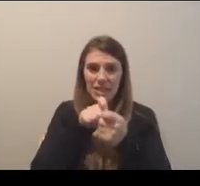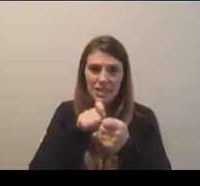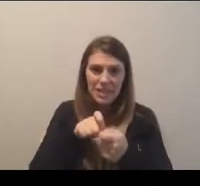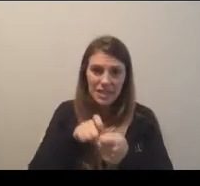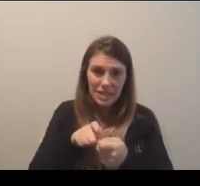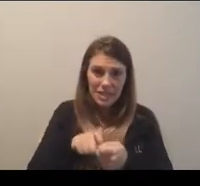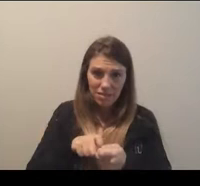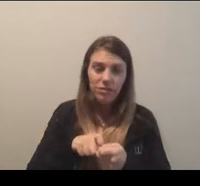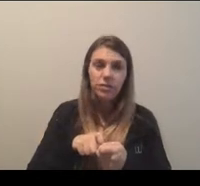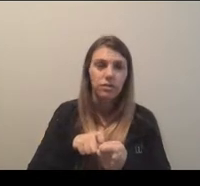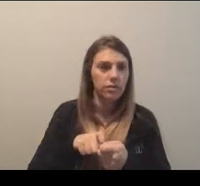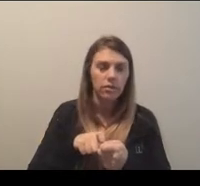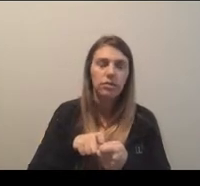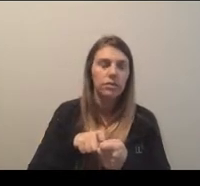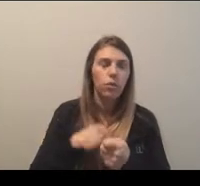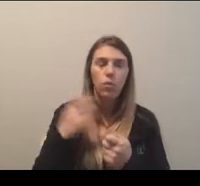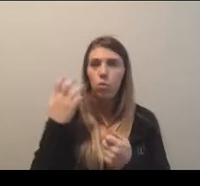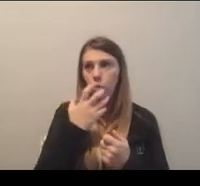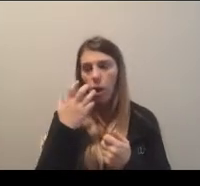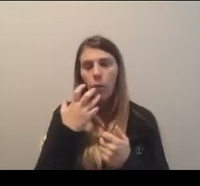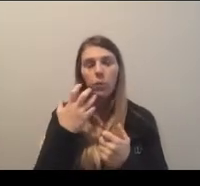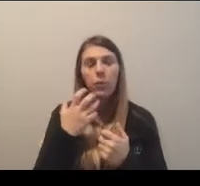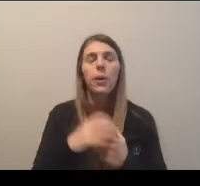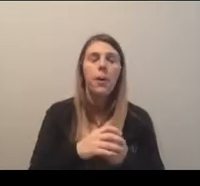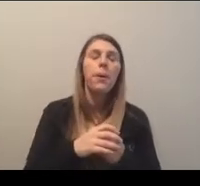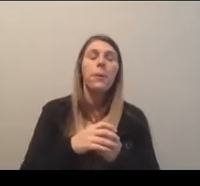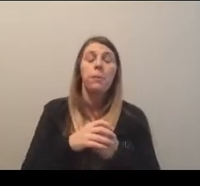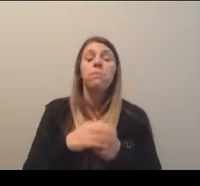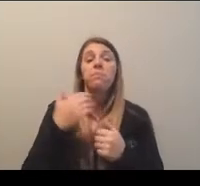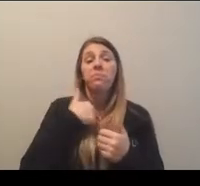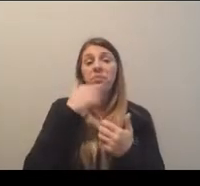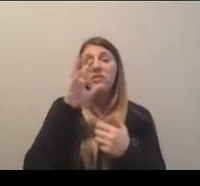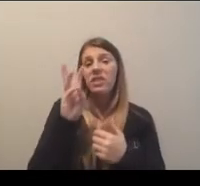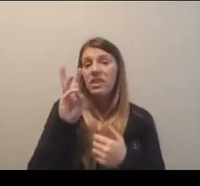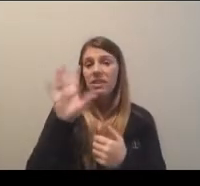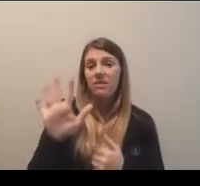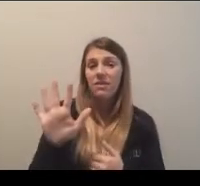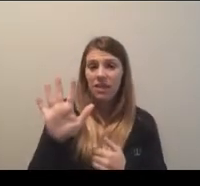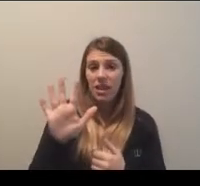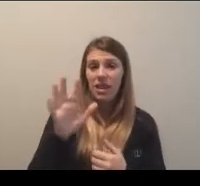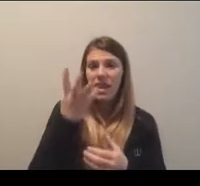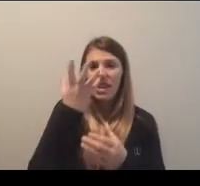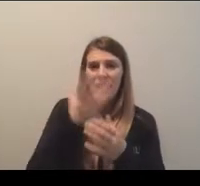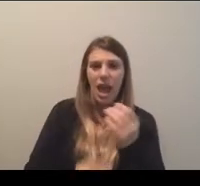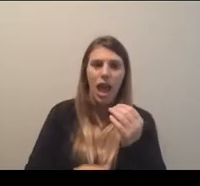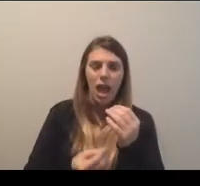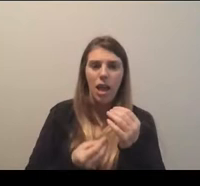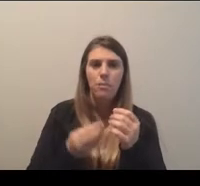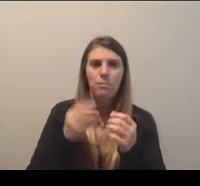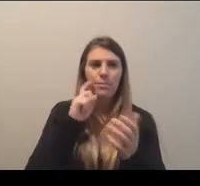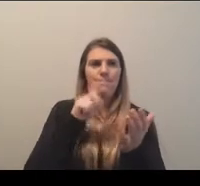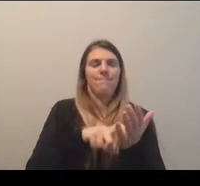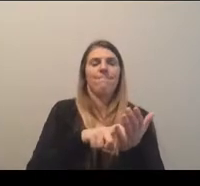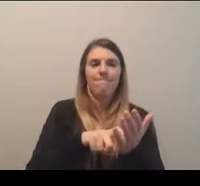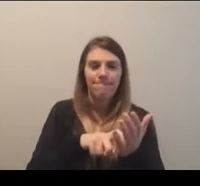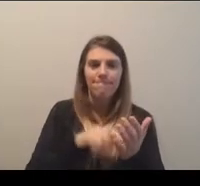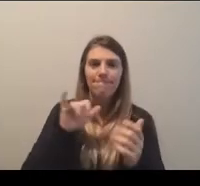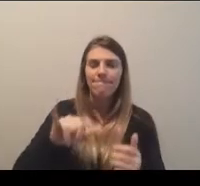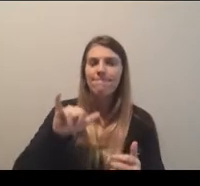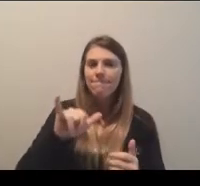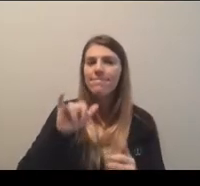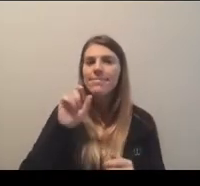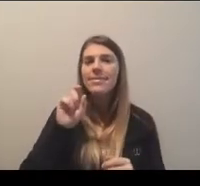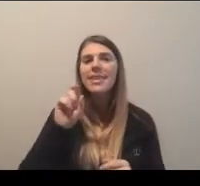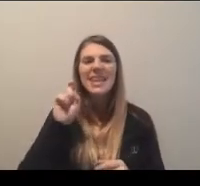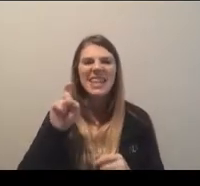was beyond reproach. There were 65 gap areas that were identified that needed